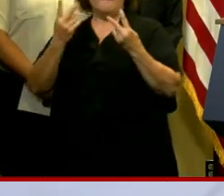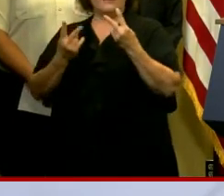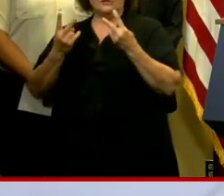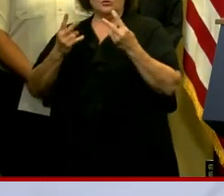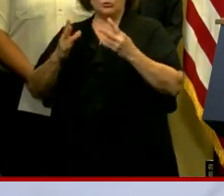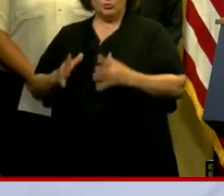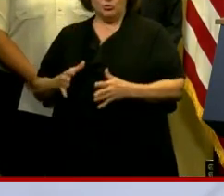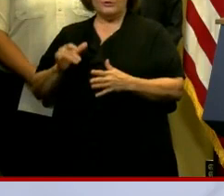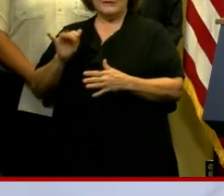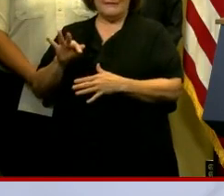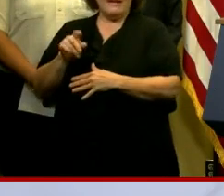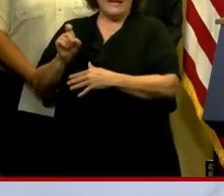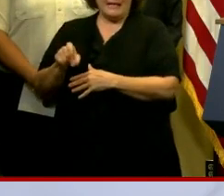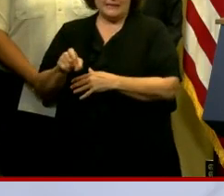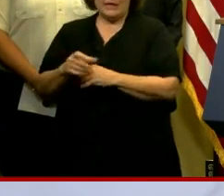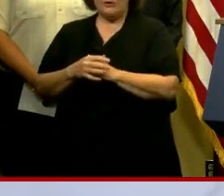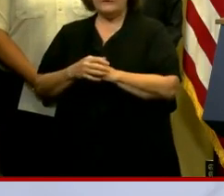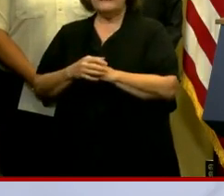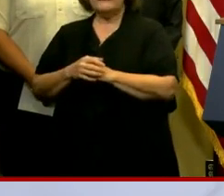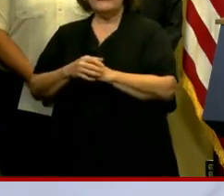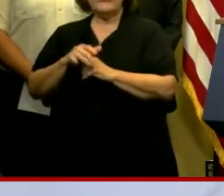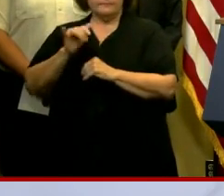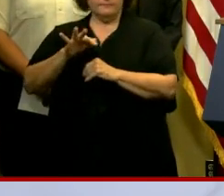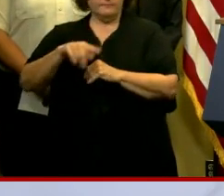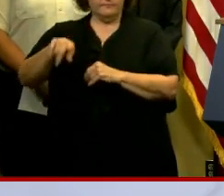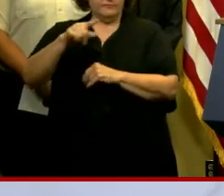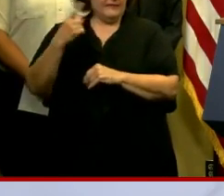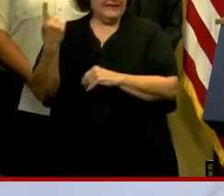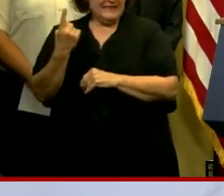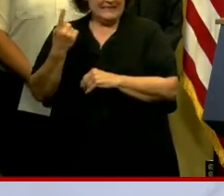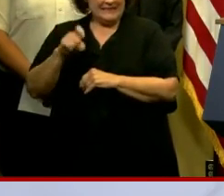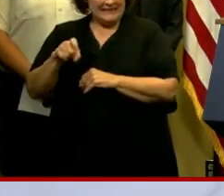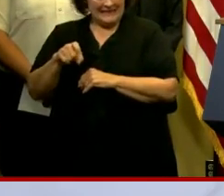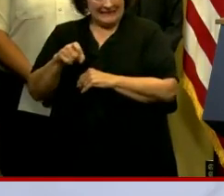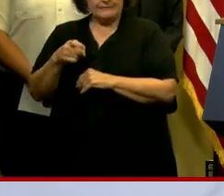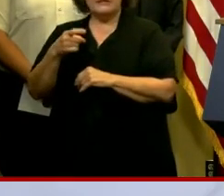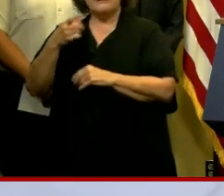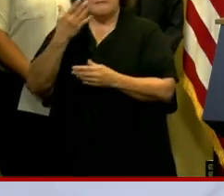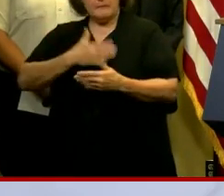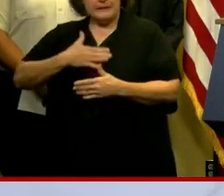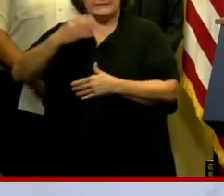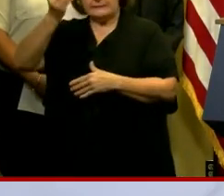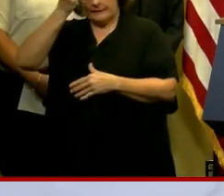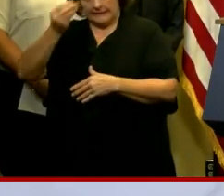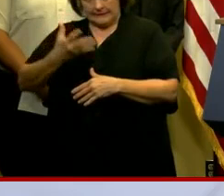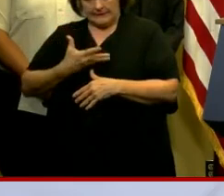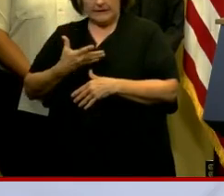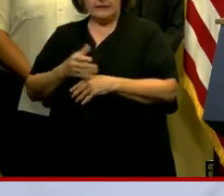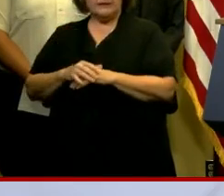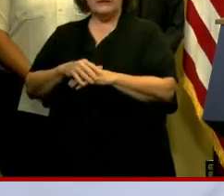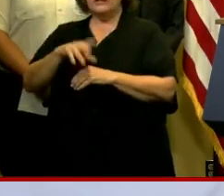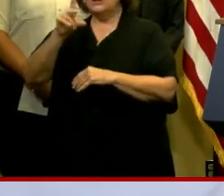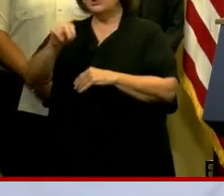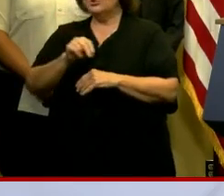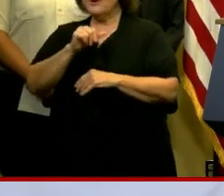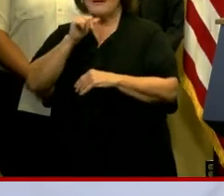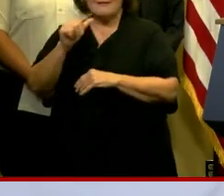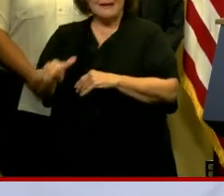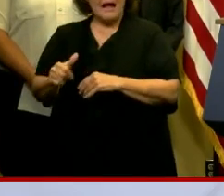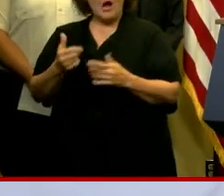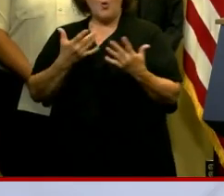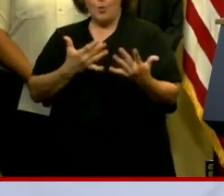if that's necessary. If you need something, we need you to say something and do not